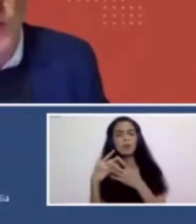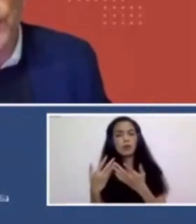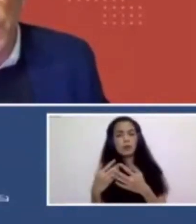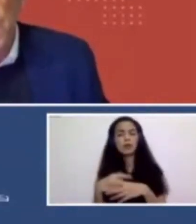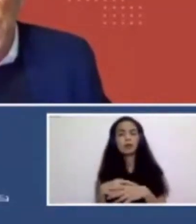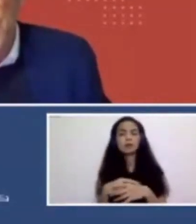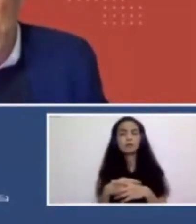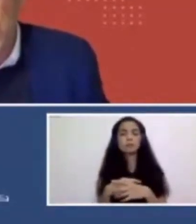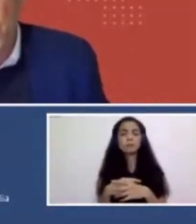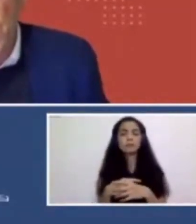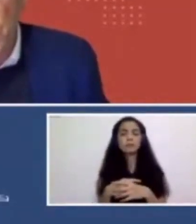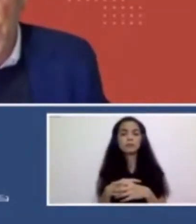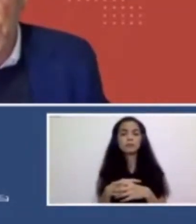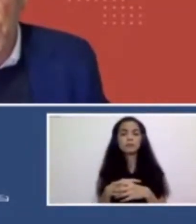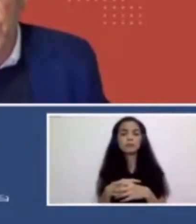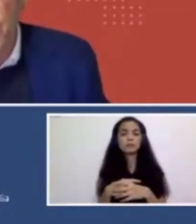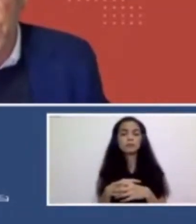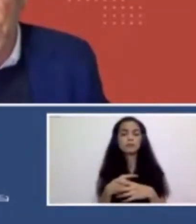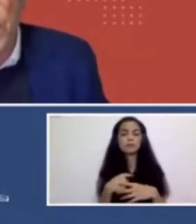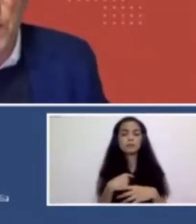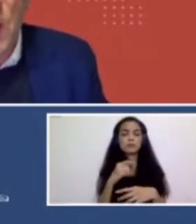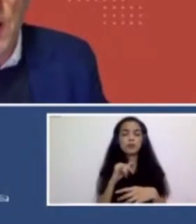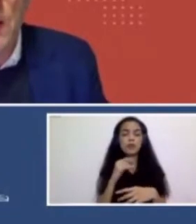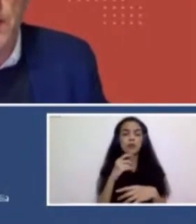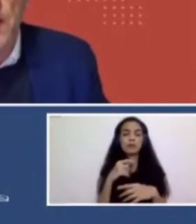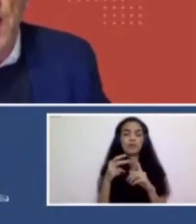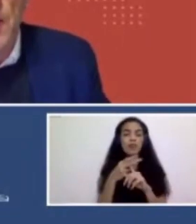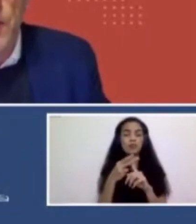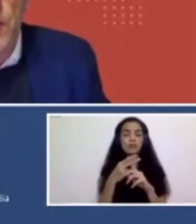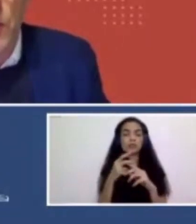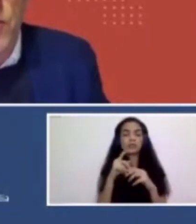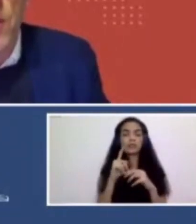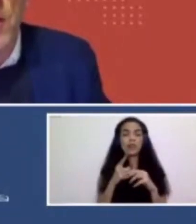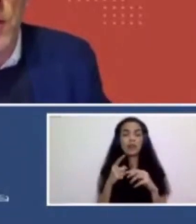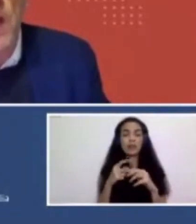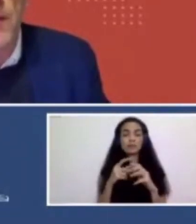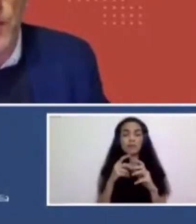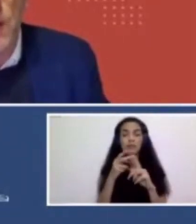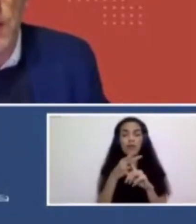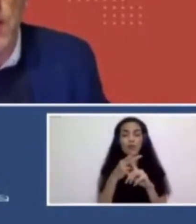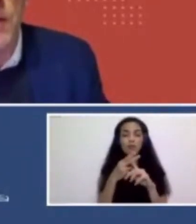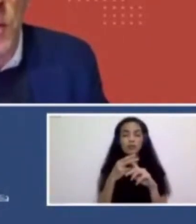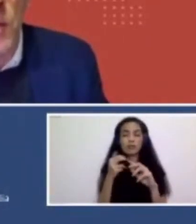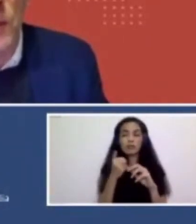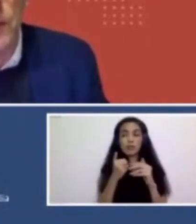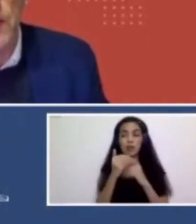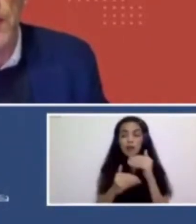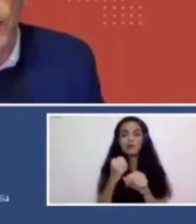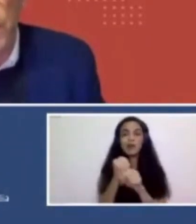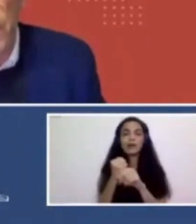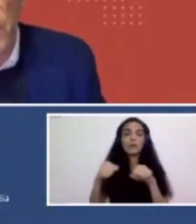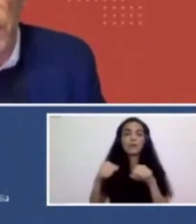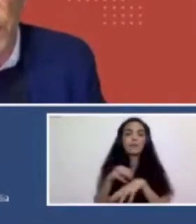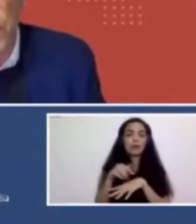well, I mean, we're a practice based faculty. So we regard our research, our creative practice as equivalent